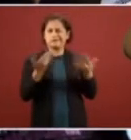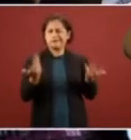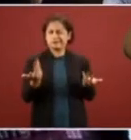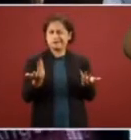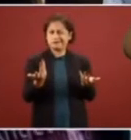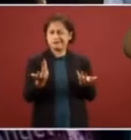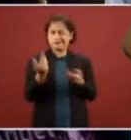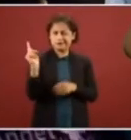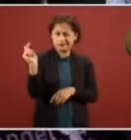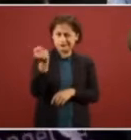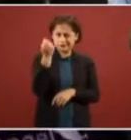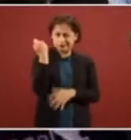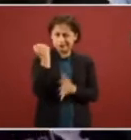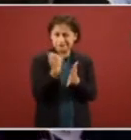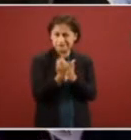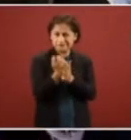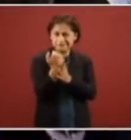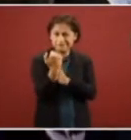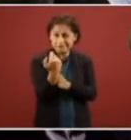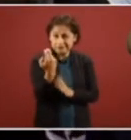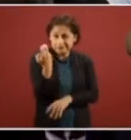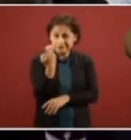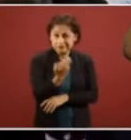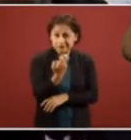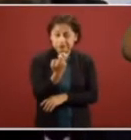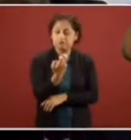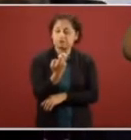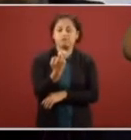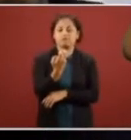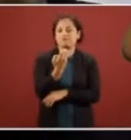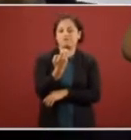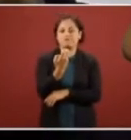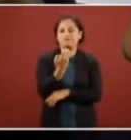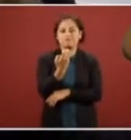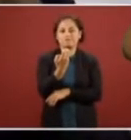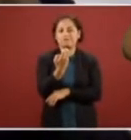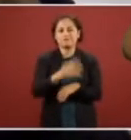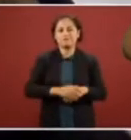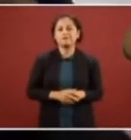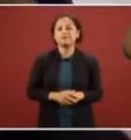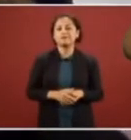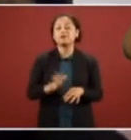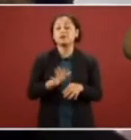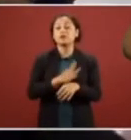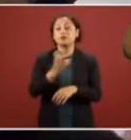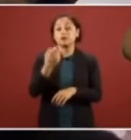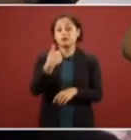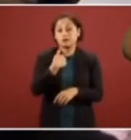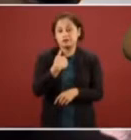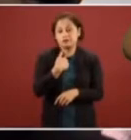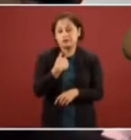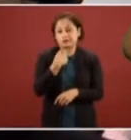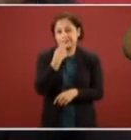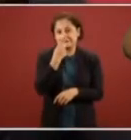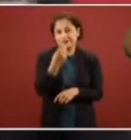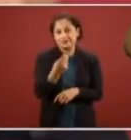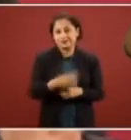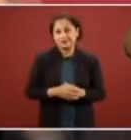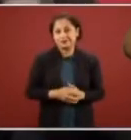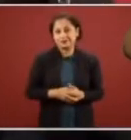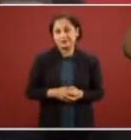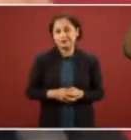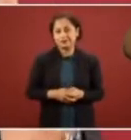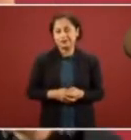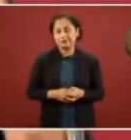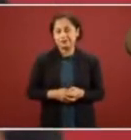eso me refiero that is what I am referring to and